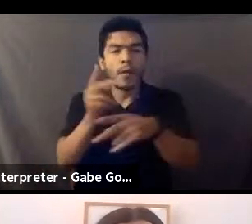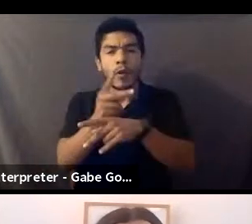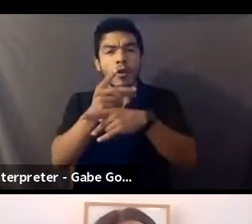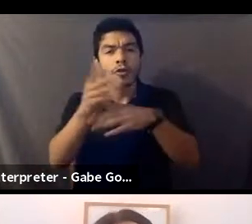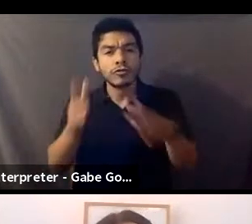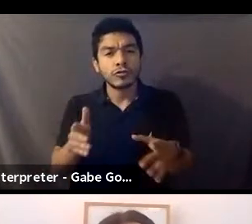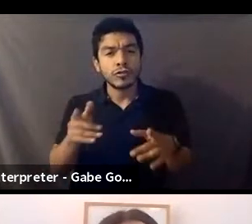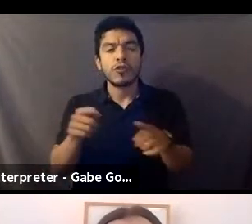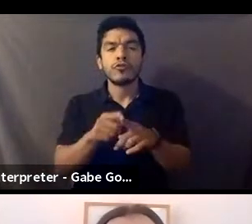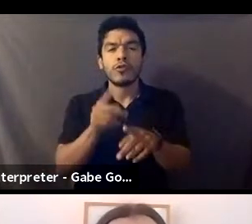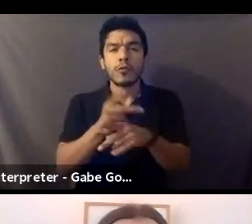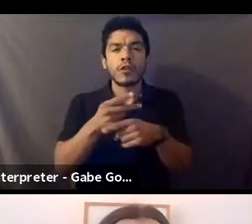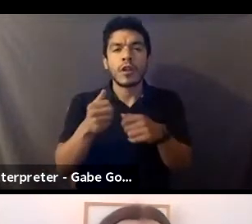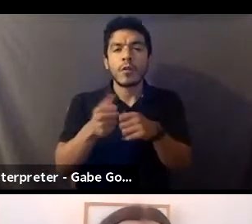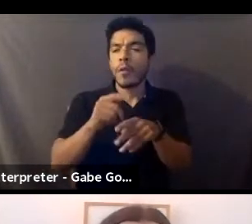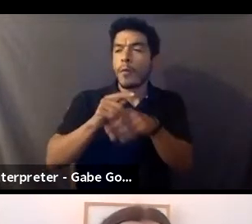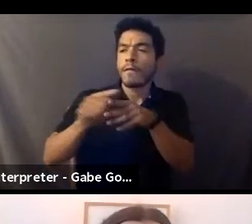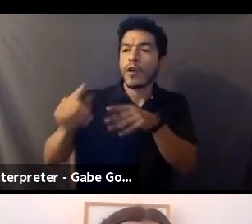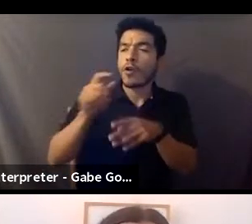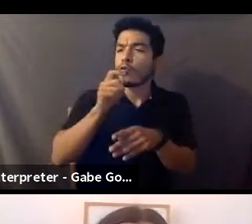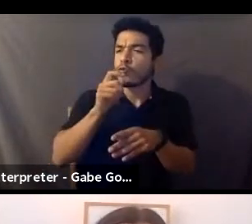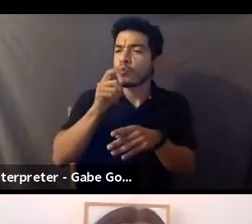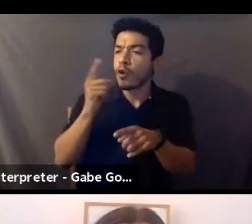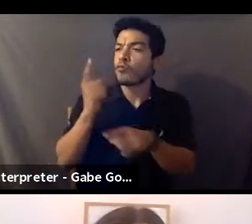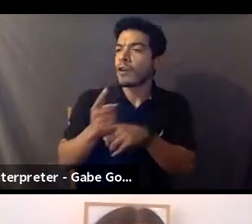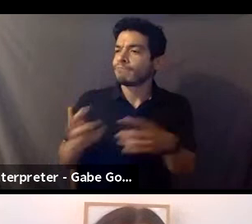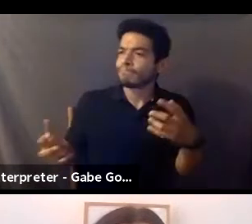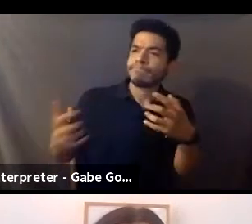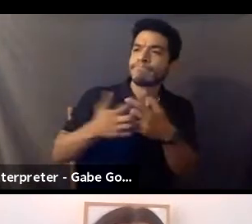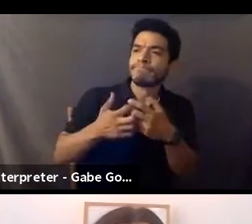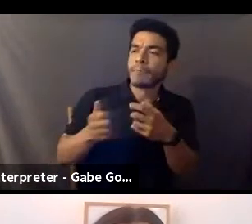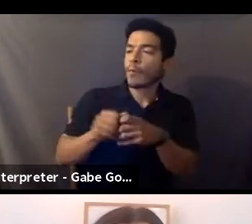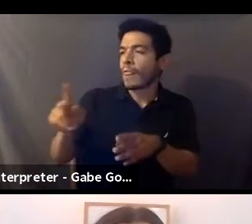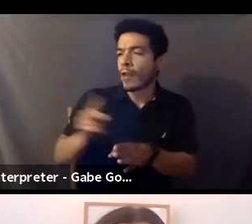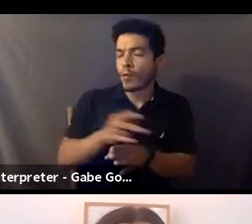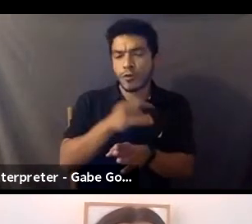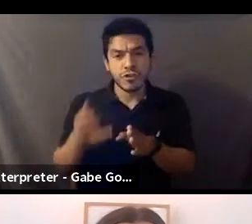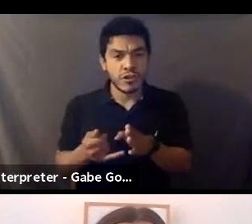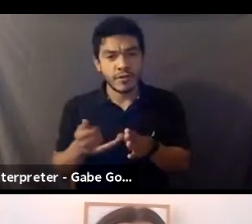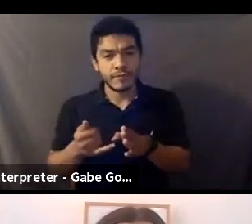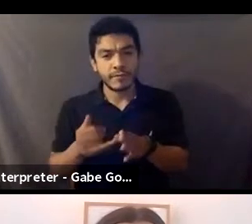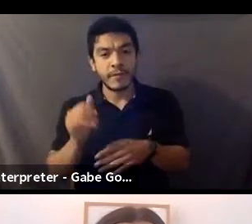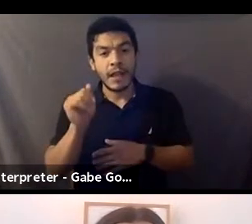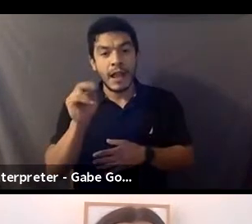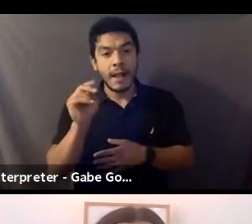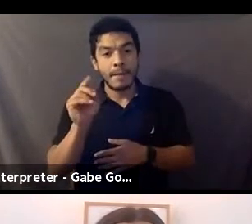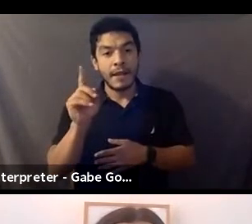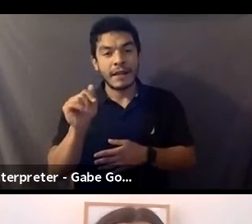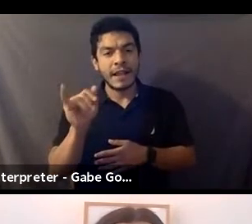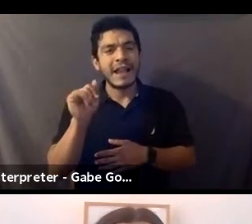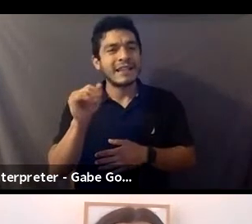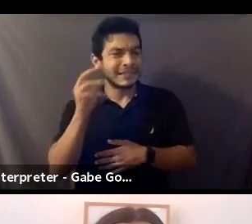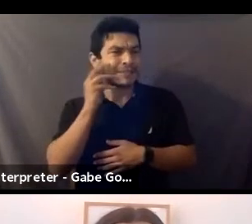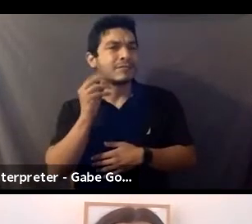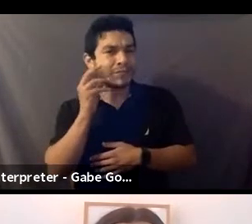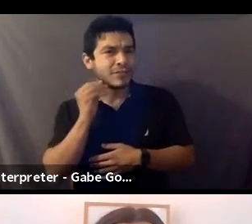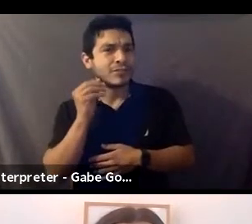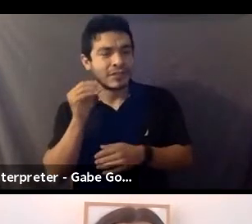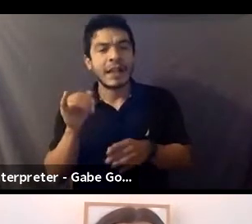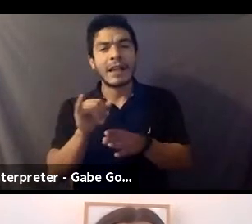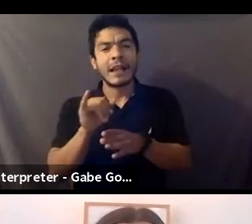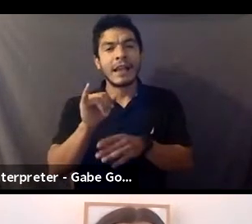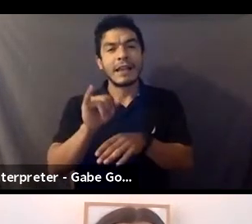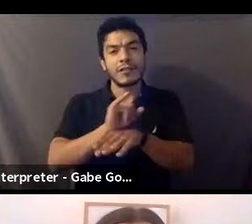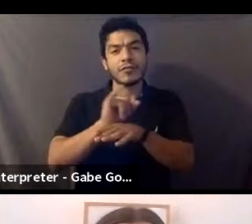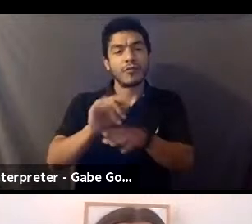with professionals who are appropriately matched to their project. Amanda is an experienced intimacy professional and is passionate about creating